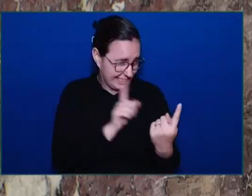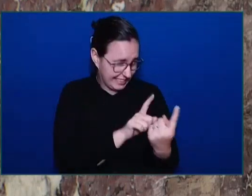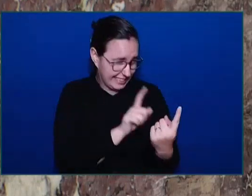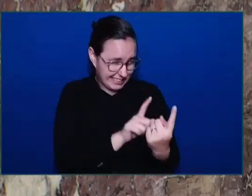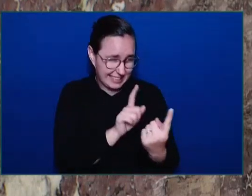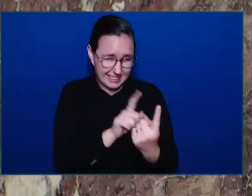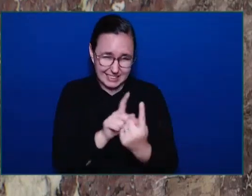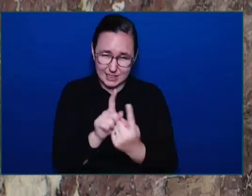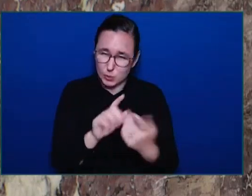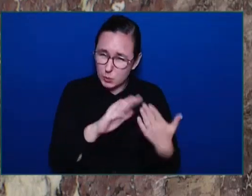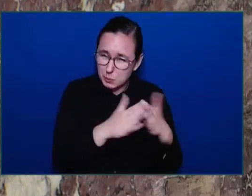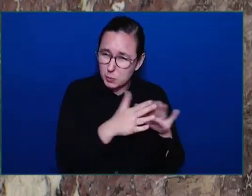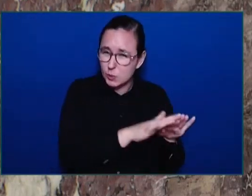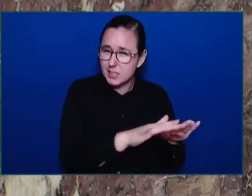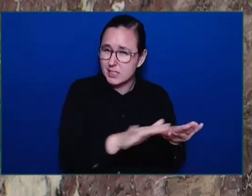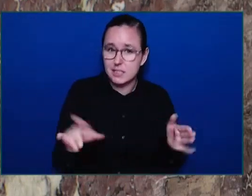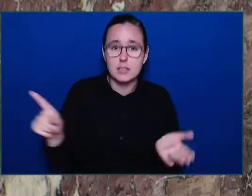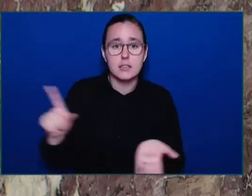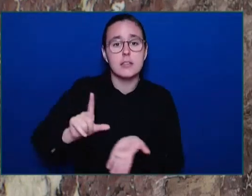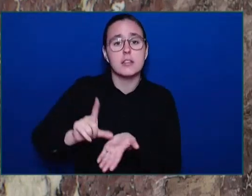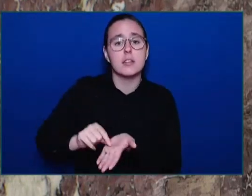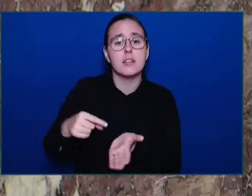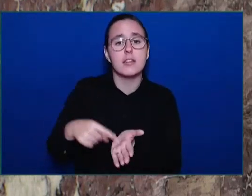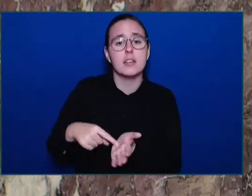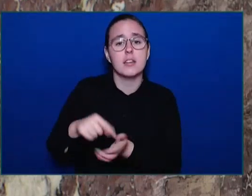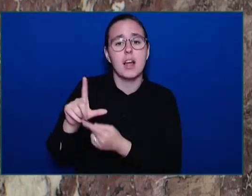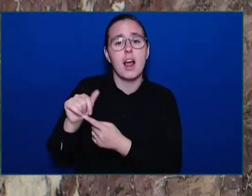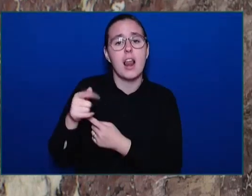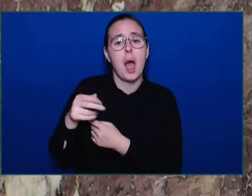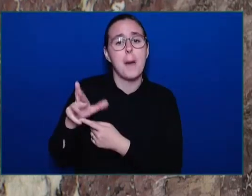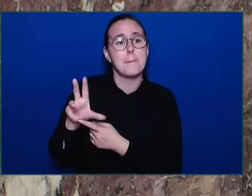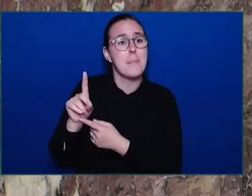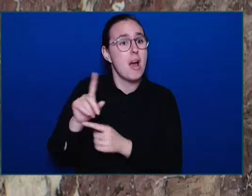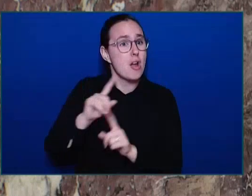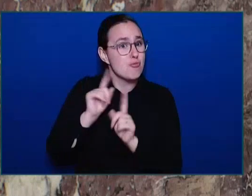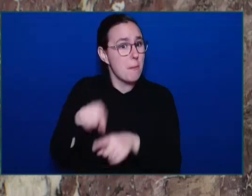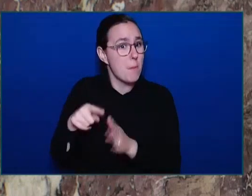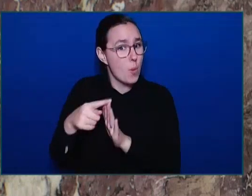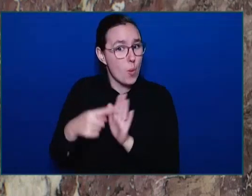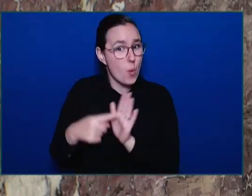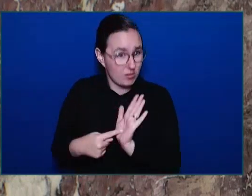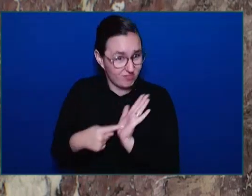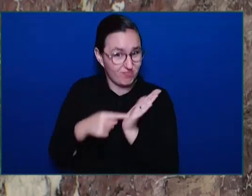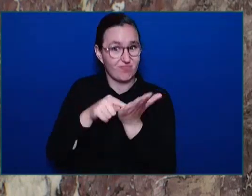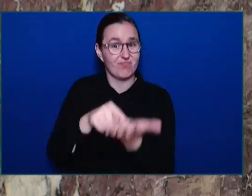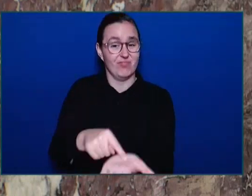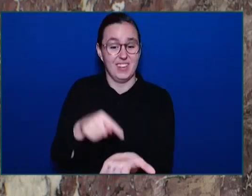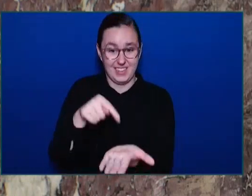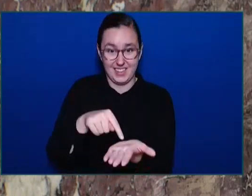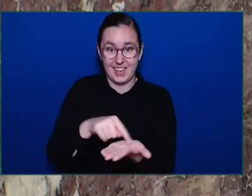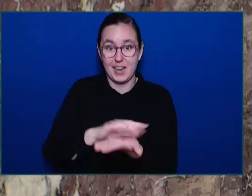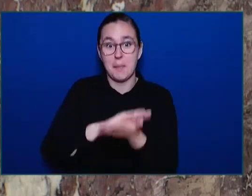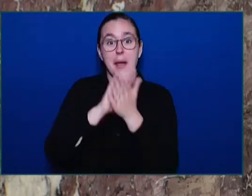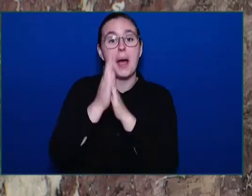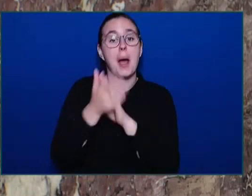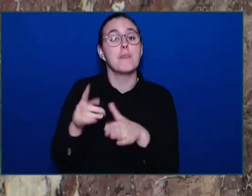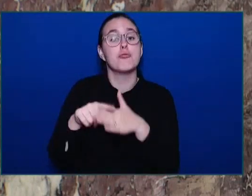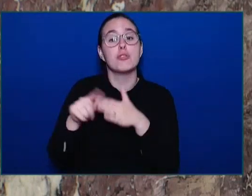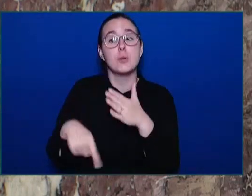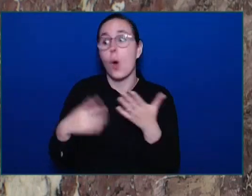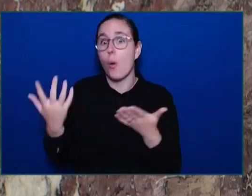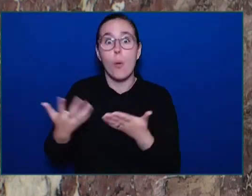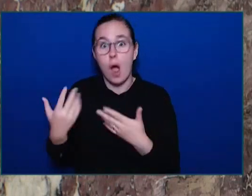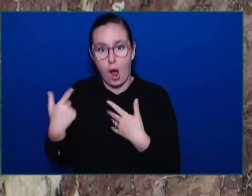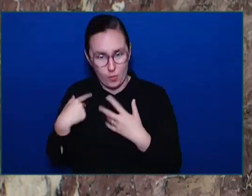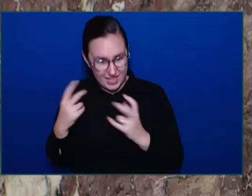which has initiated other initiatives in terms of mental health and addictions, additional police resources, Honourable Speaker. All of those things designed